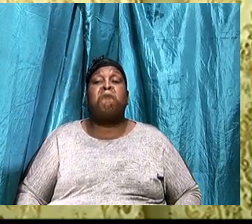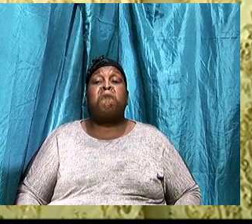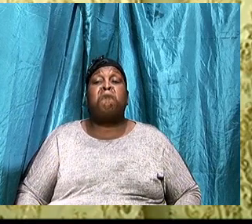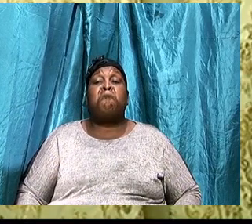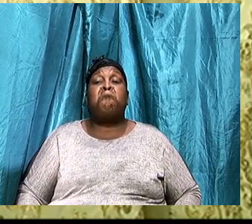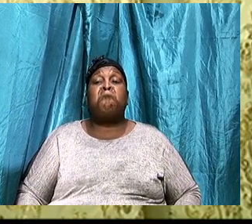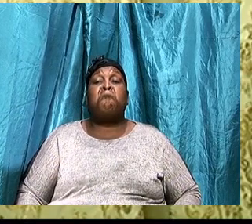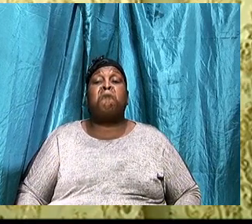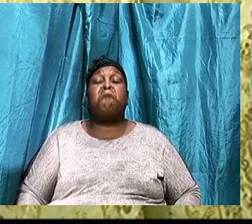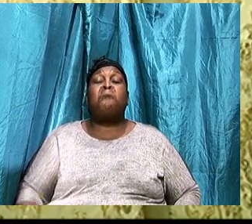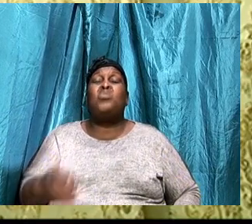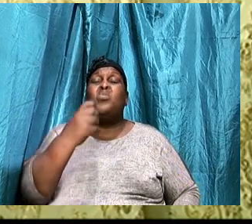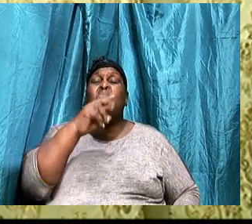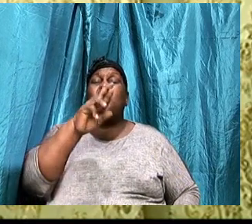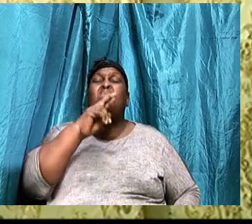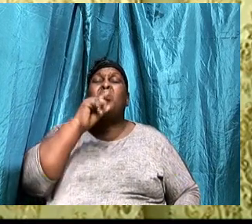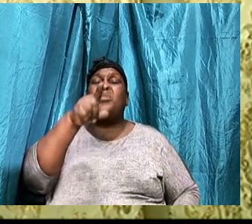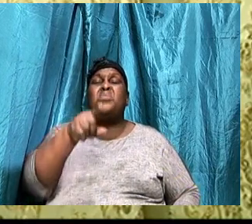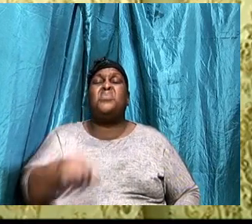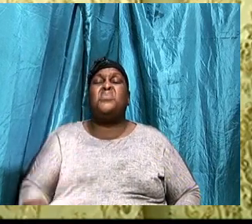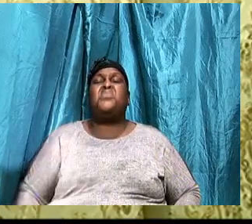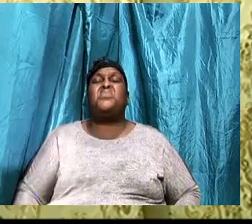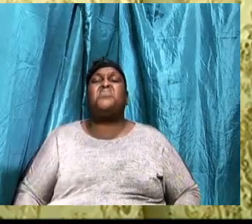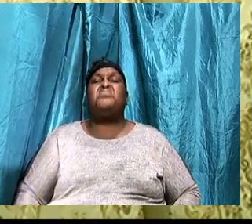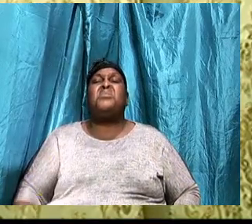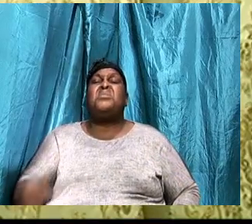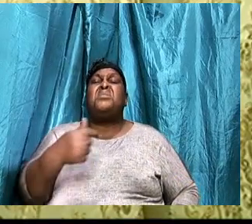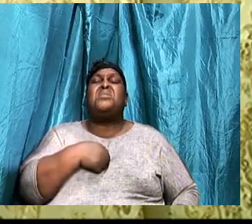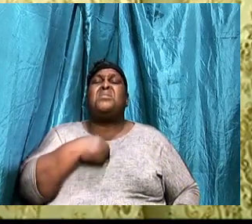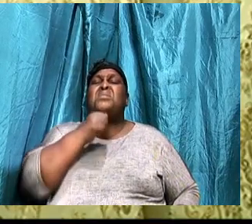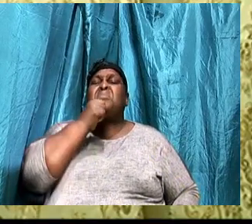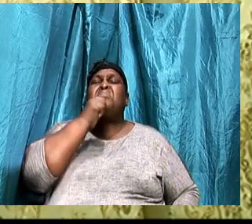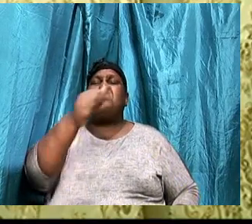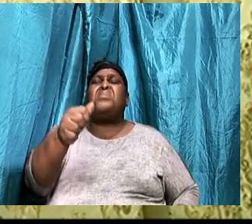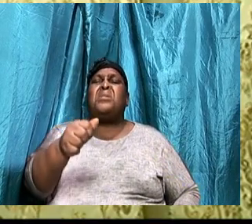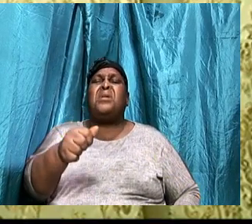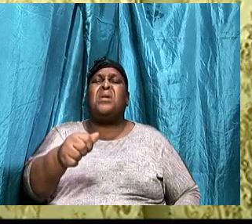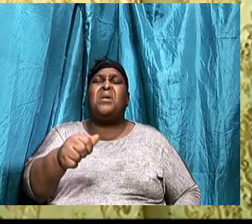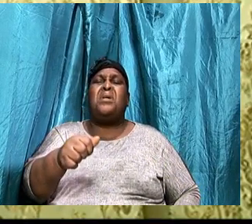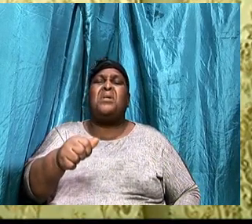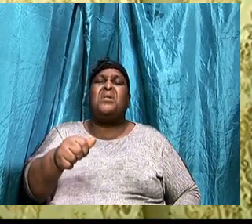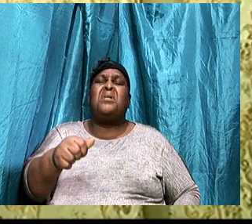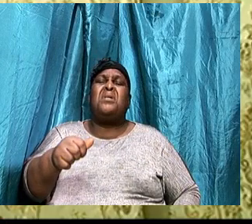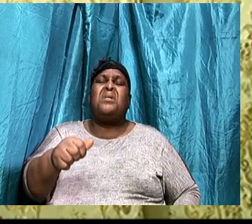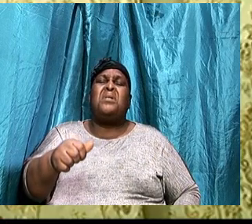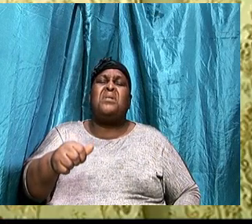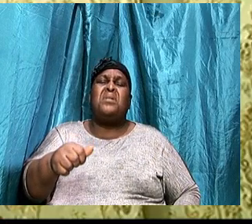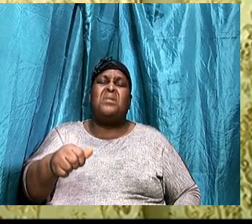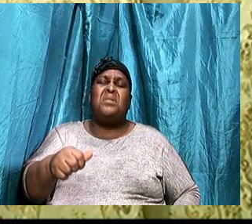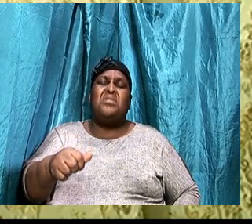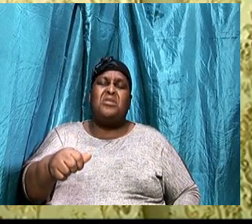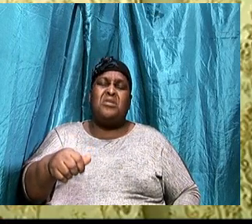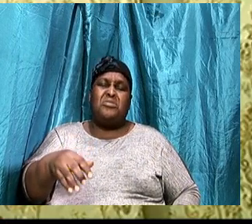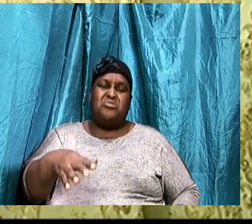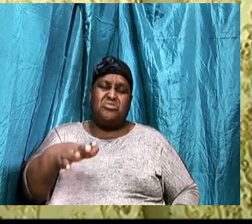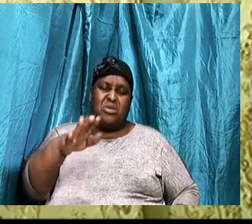Who are you? I am, The temple, Of God,